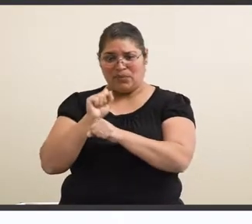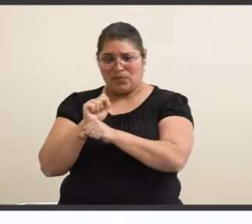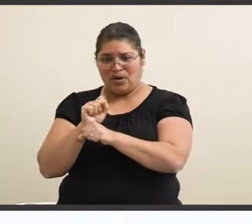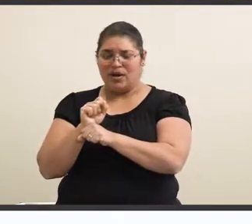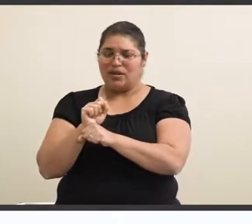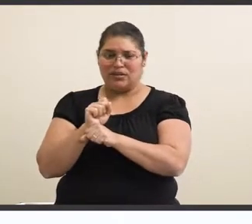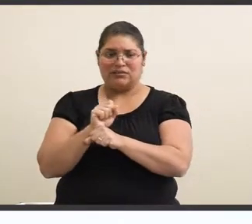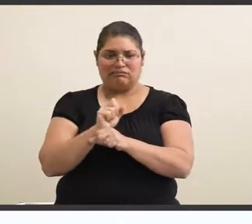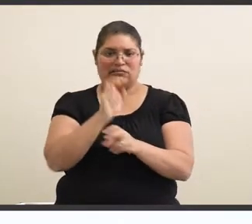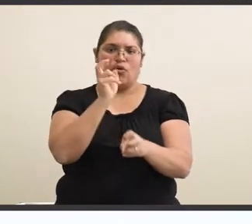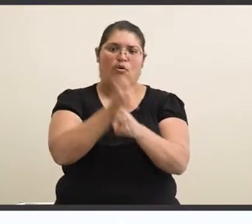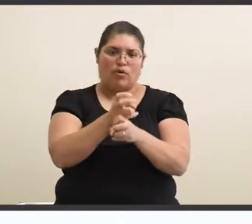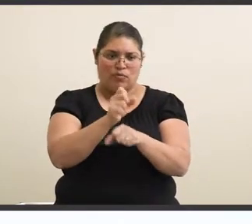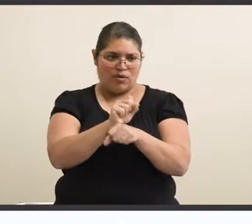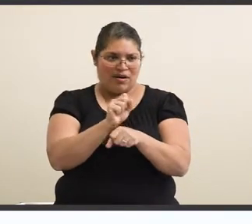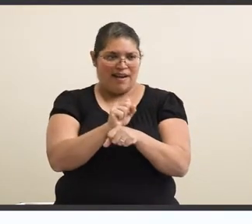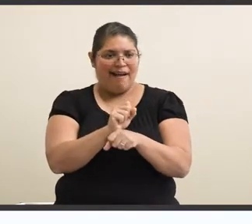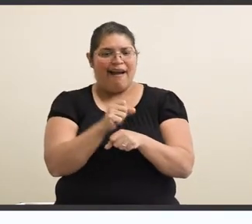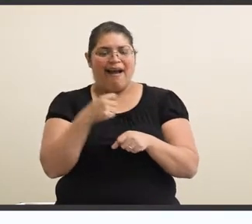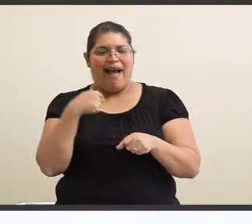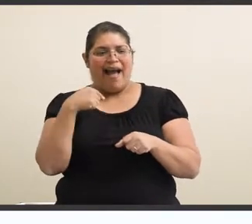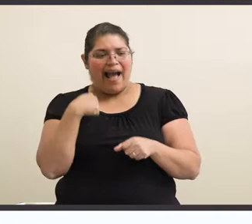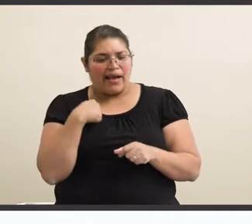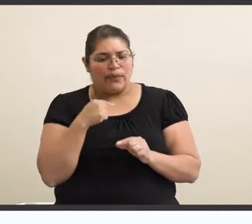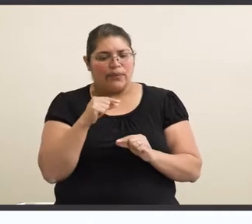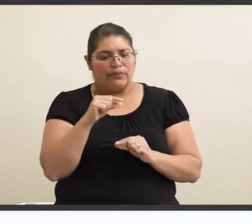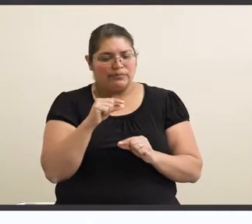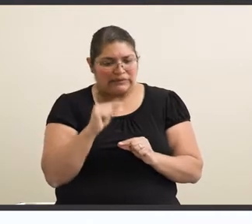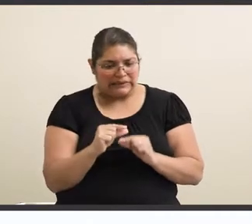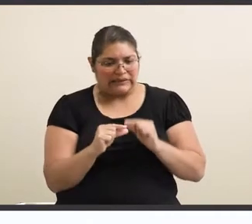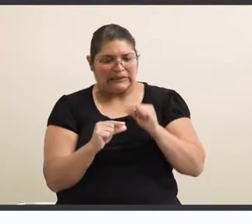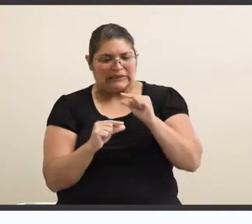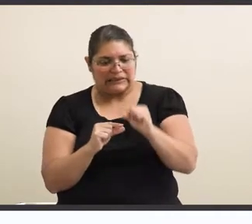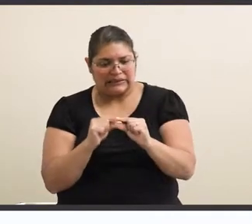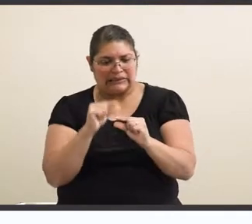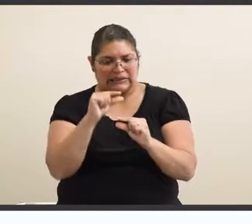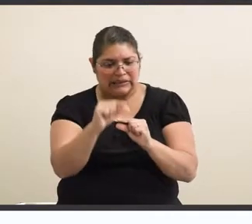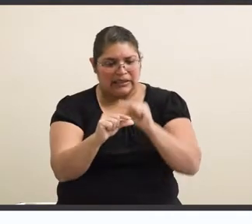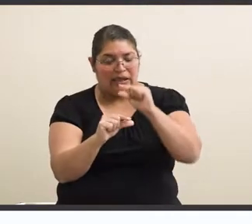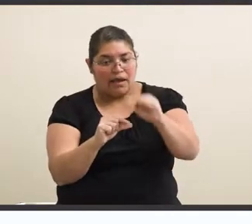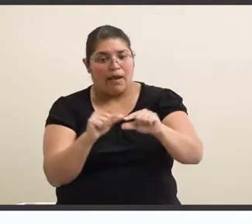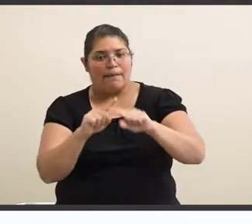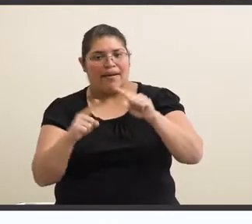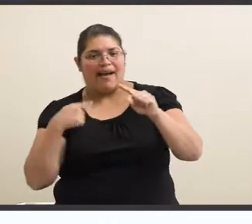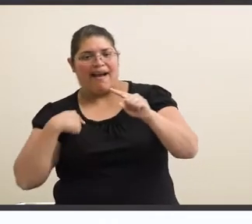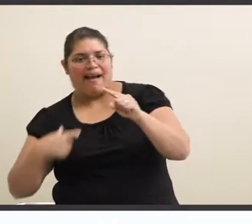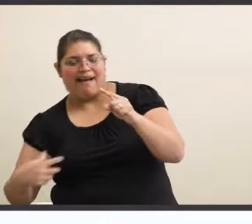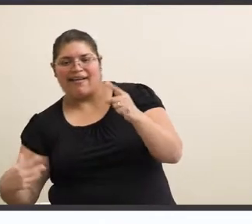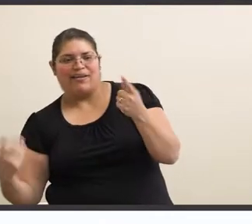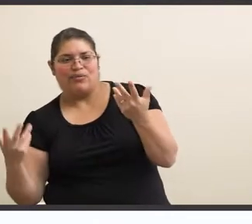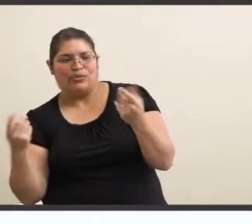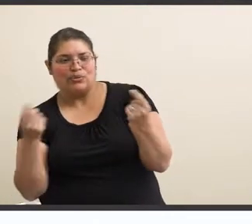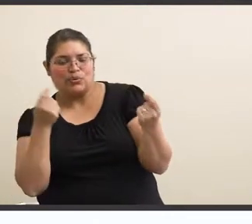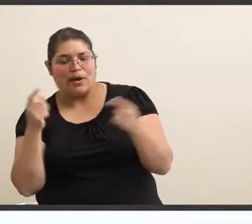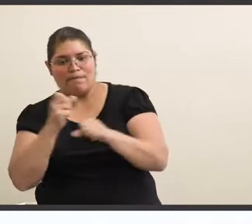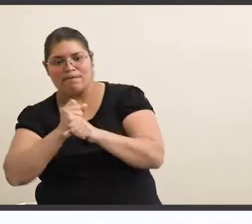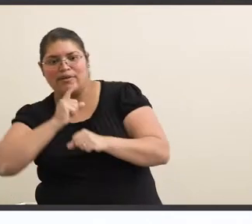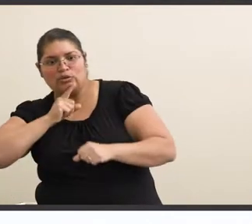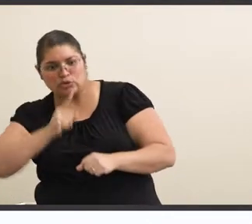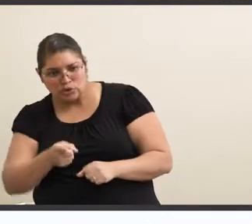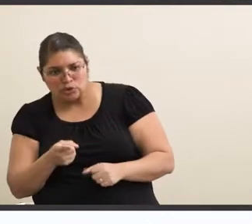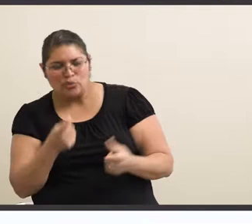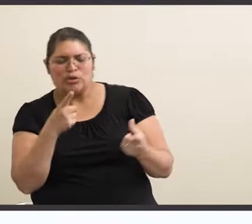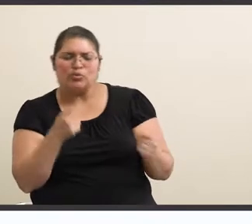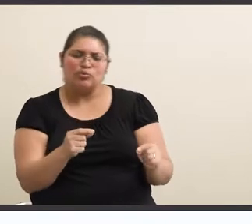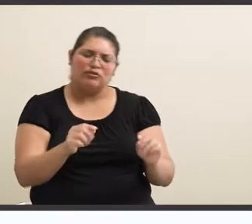to others. Even though I take a little bit of work. Even I feel like I compensate for that, for making sure that I